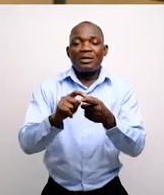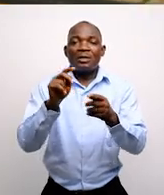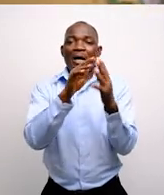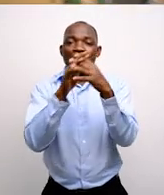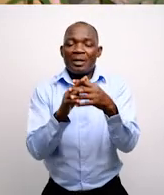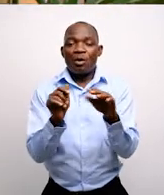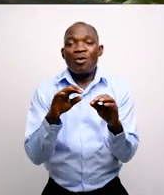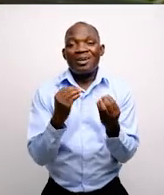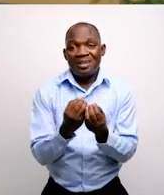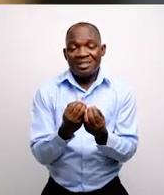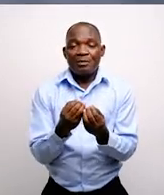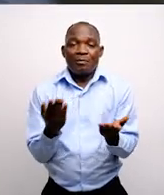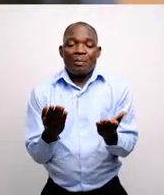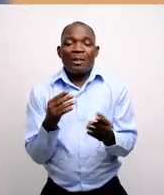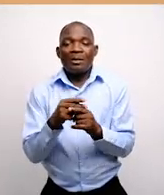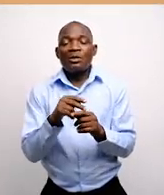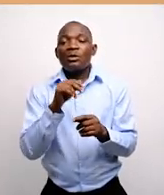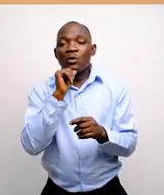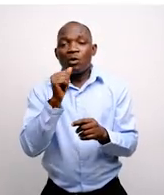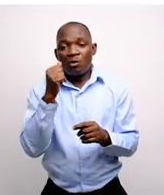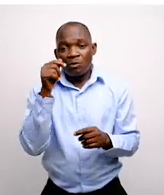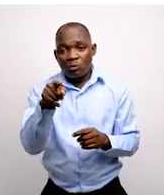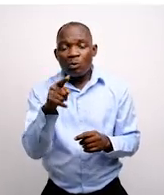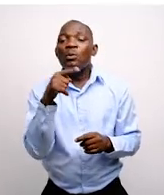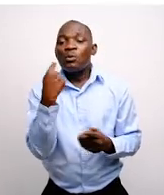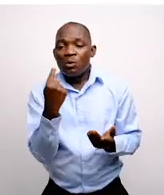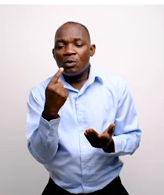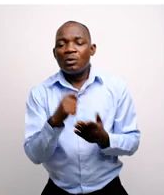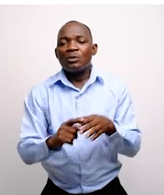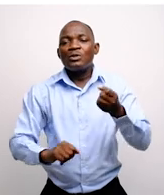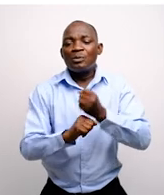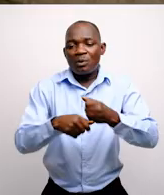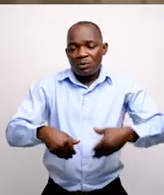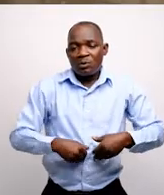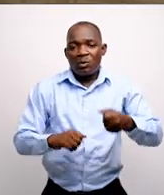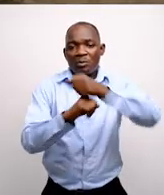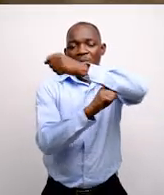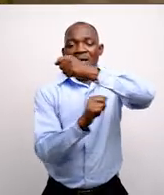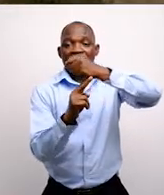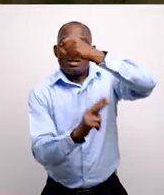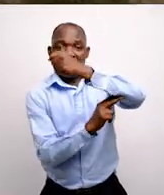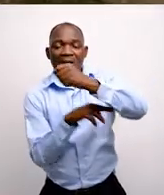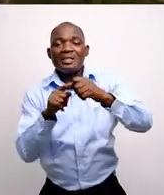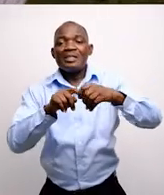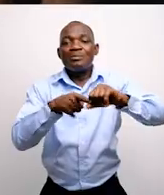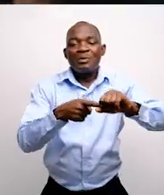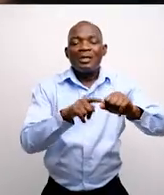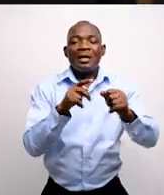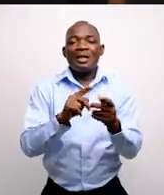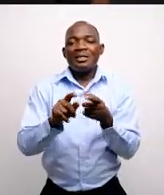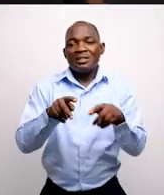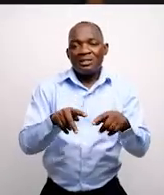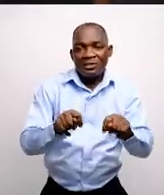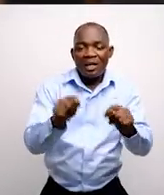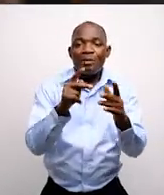partnered with U.S.-based organizations, if not for us, then who, will be fund the YouthBridge Foundation in